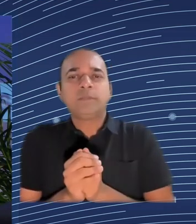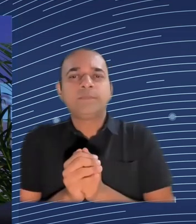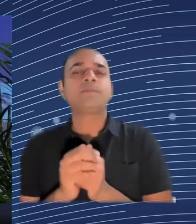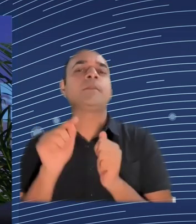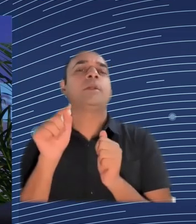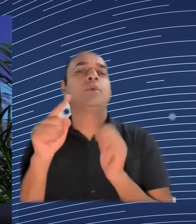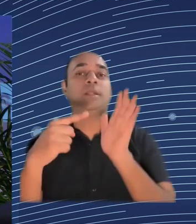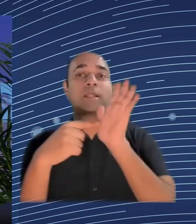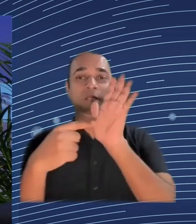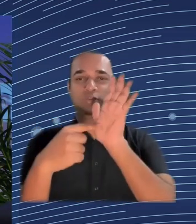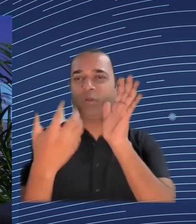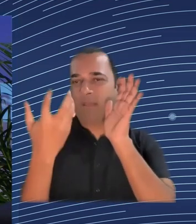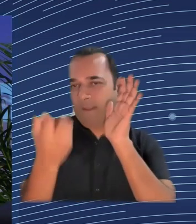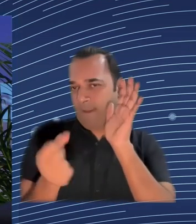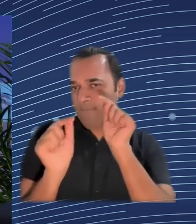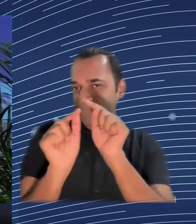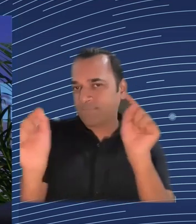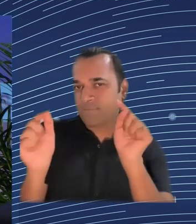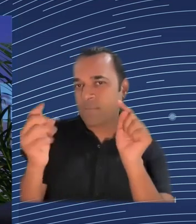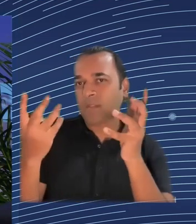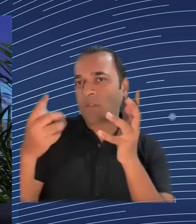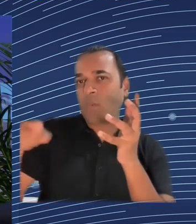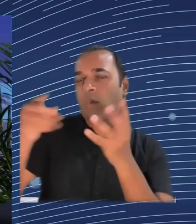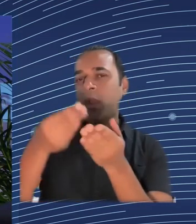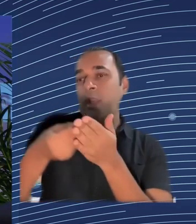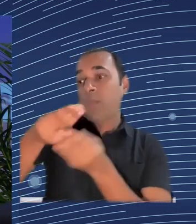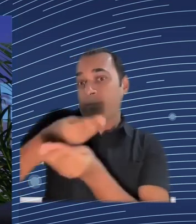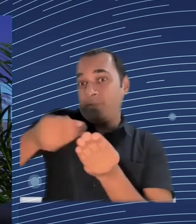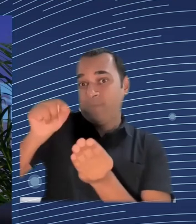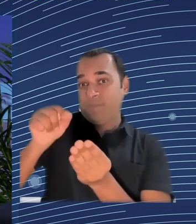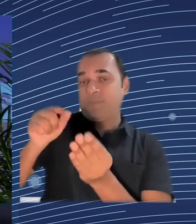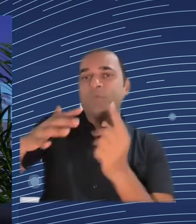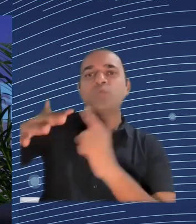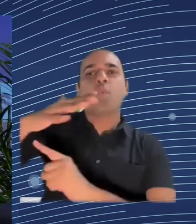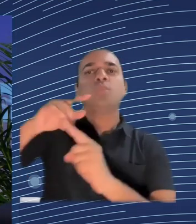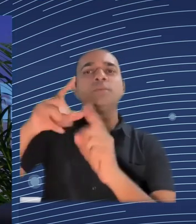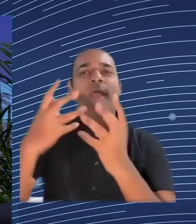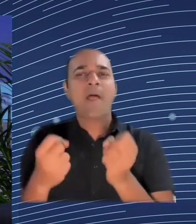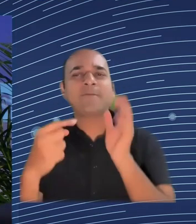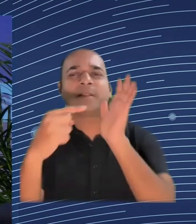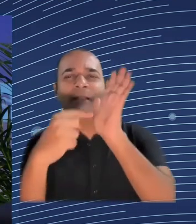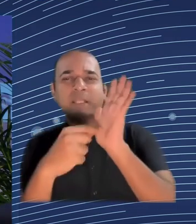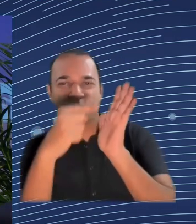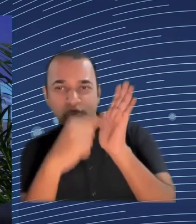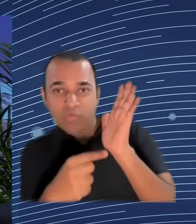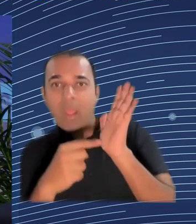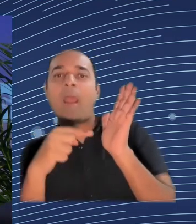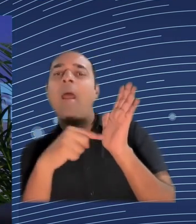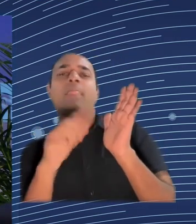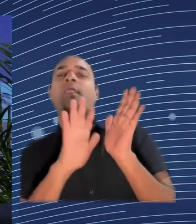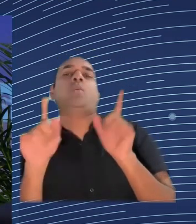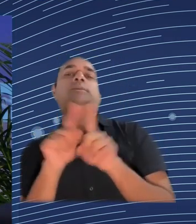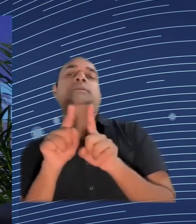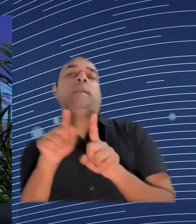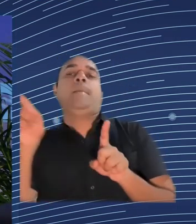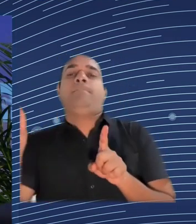type of agriculture where people are transitioning to mechanical and certain types of tools. And of